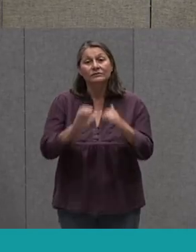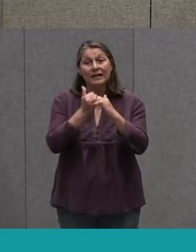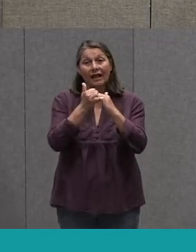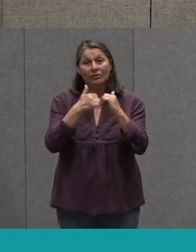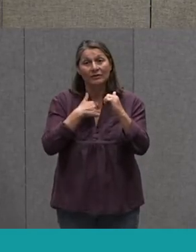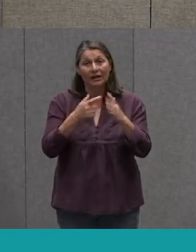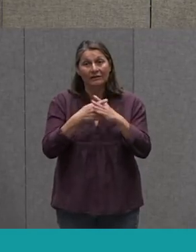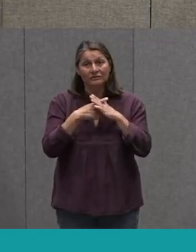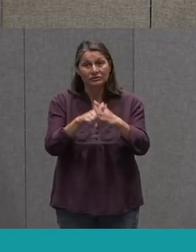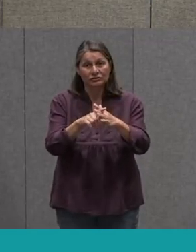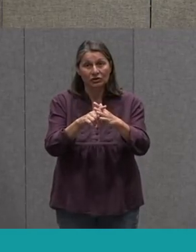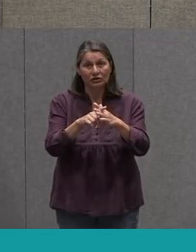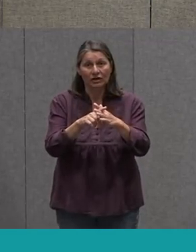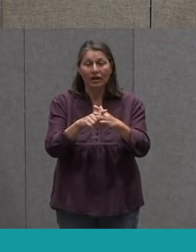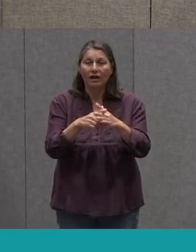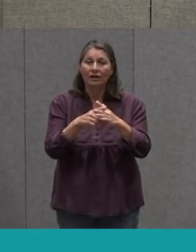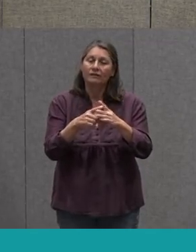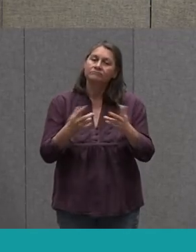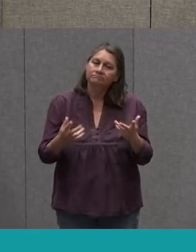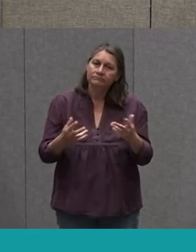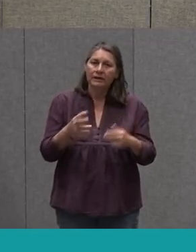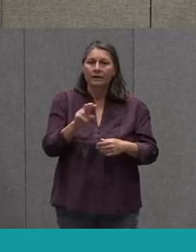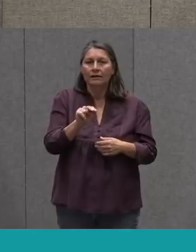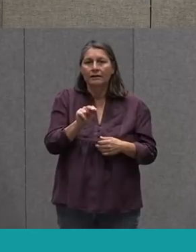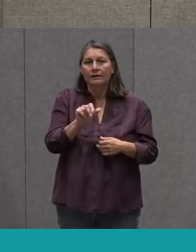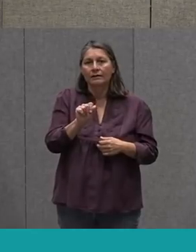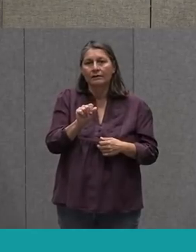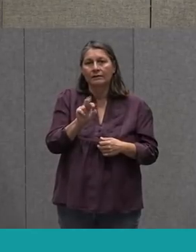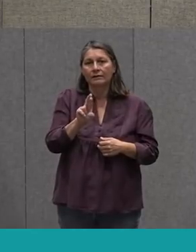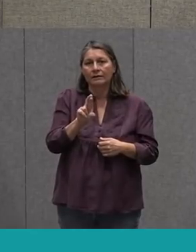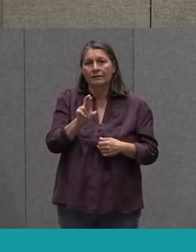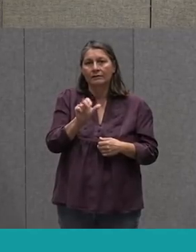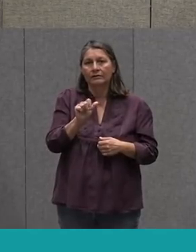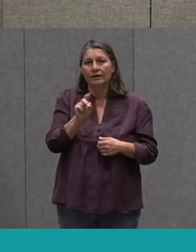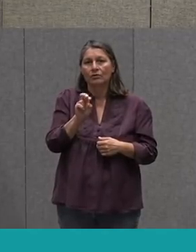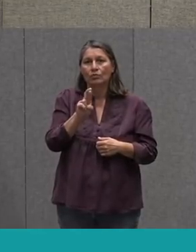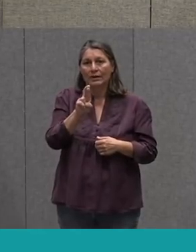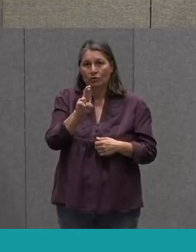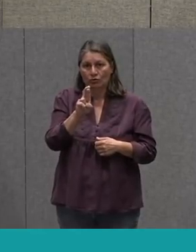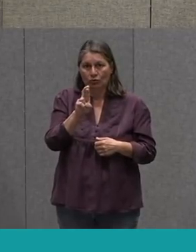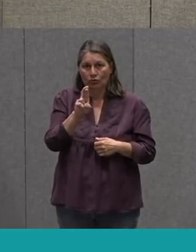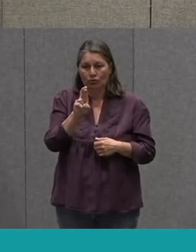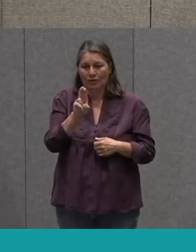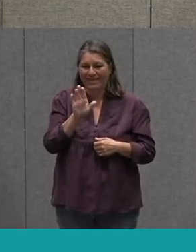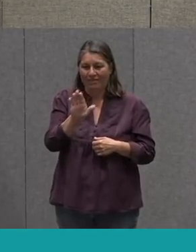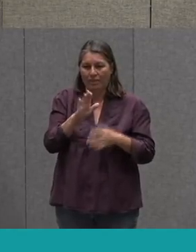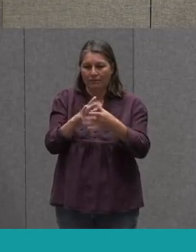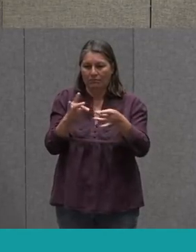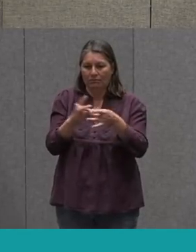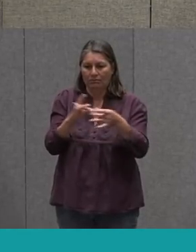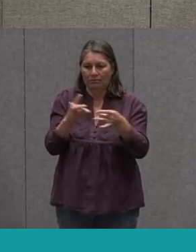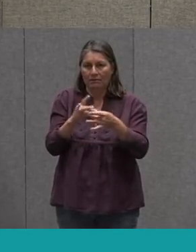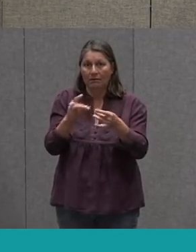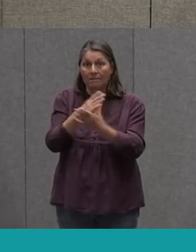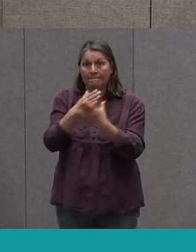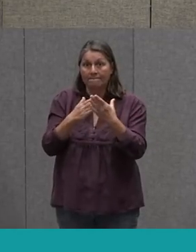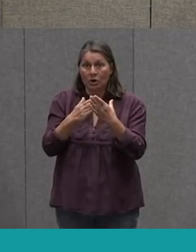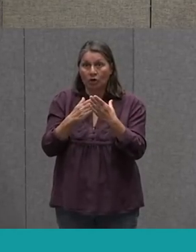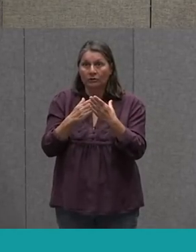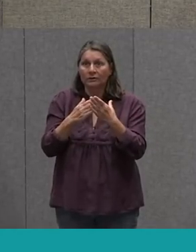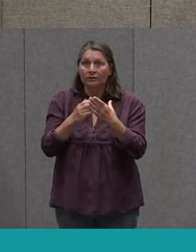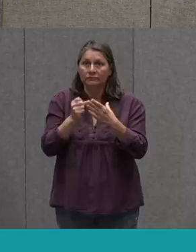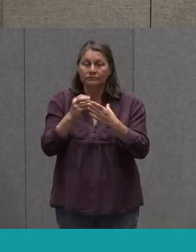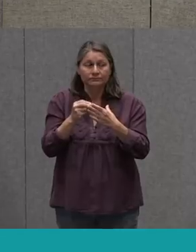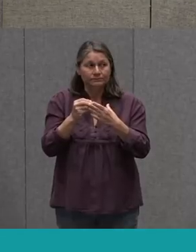Started Just With The Narrators Part And I Put The Word Narrator And Then I Put Just The Little Ellipsis Sign